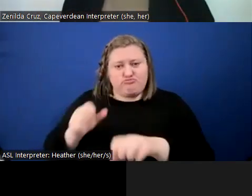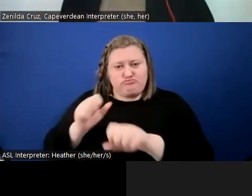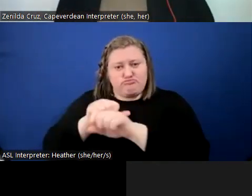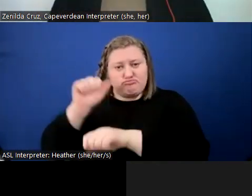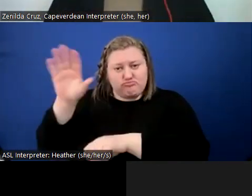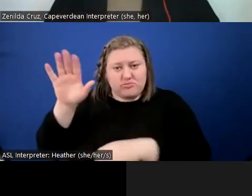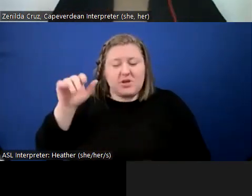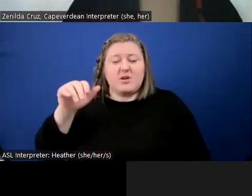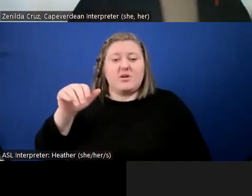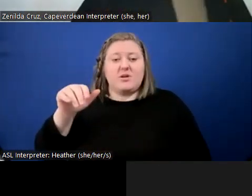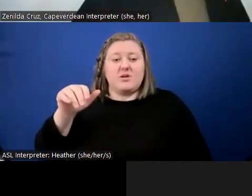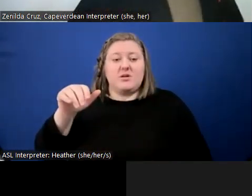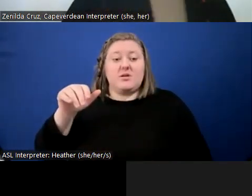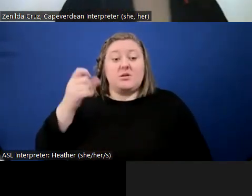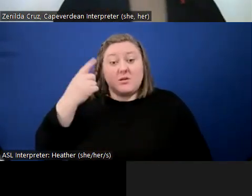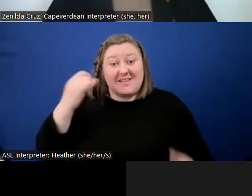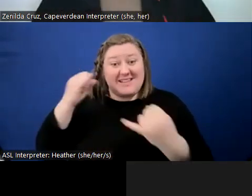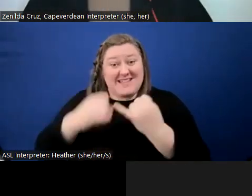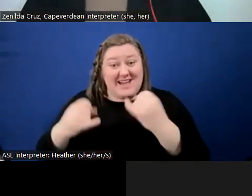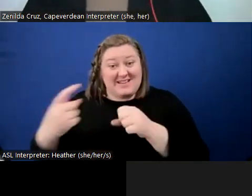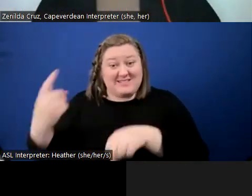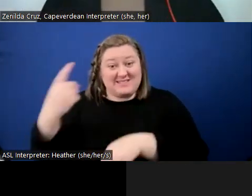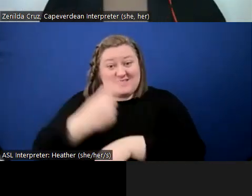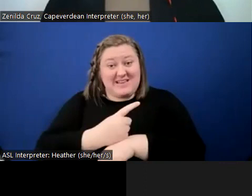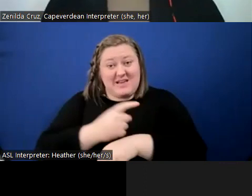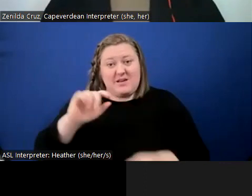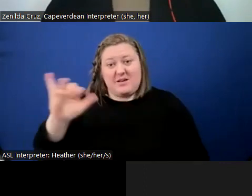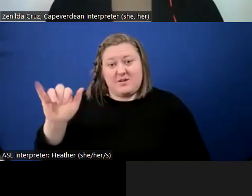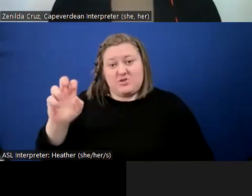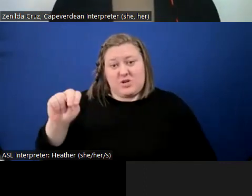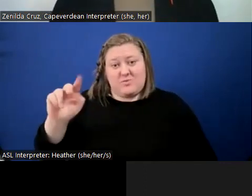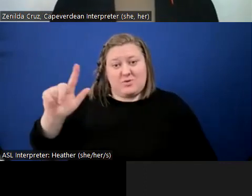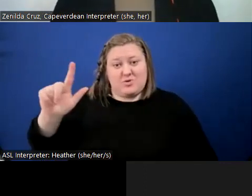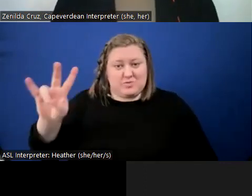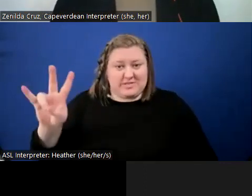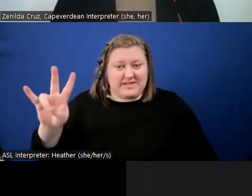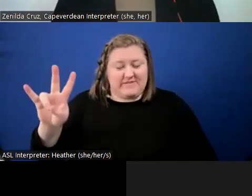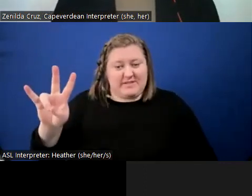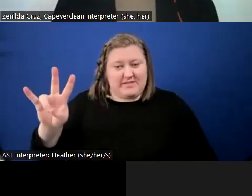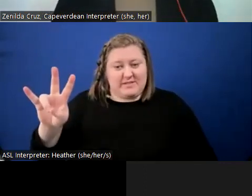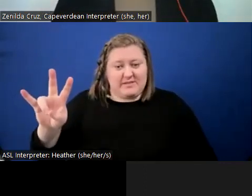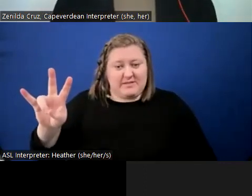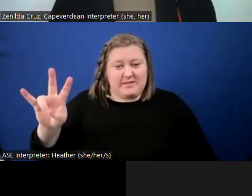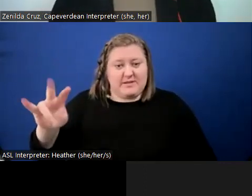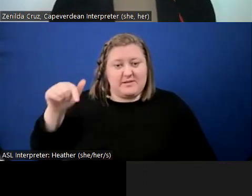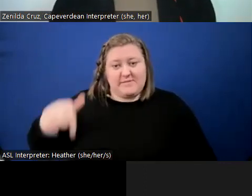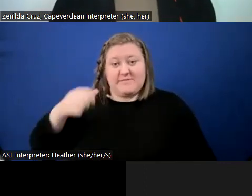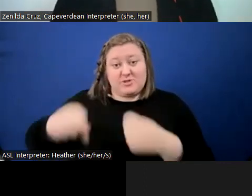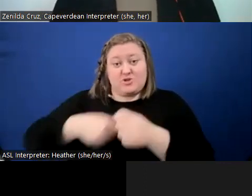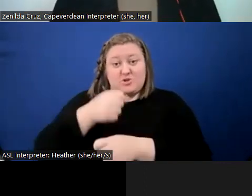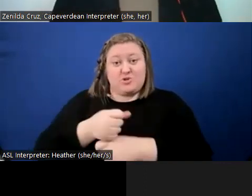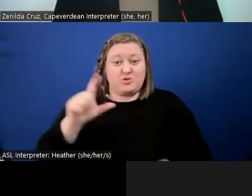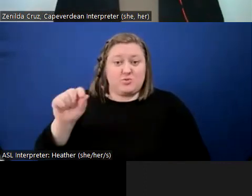date, which is January 27, 2023. We